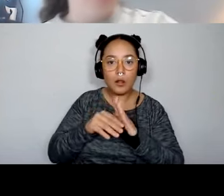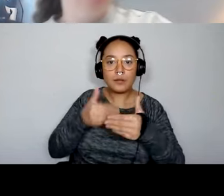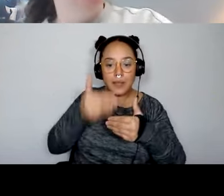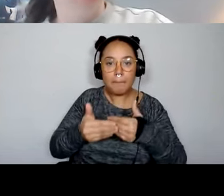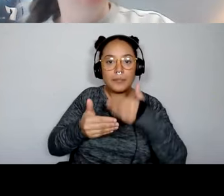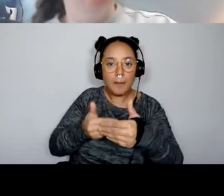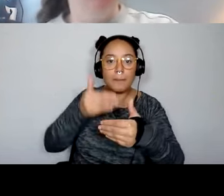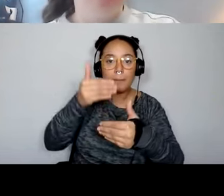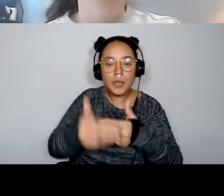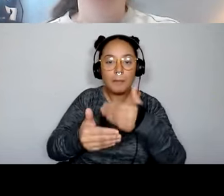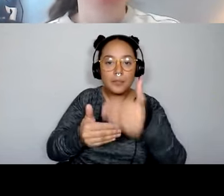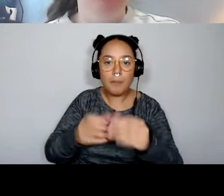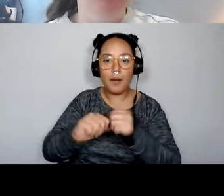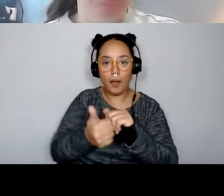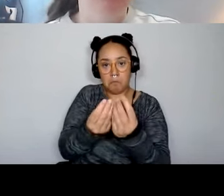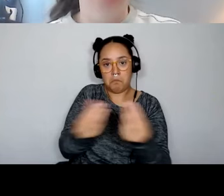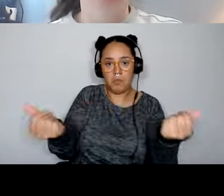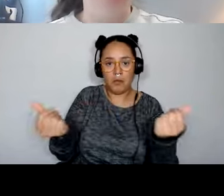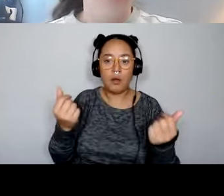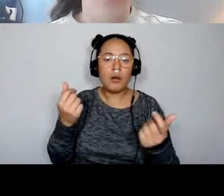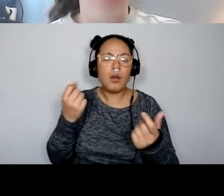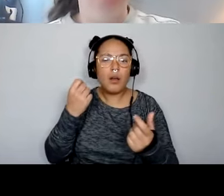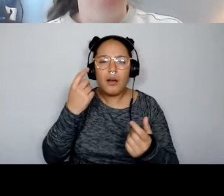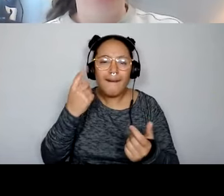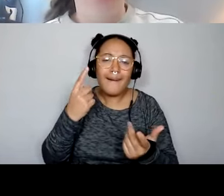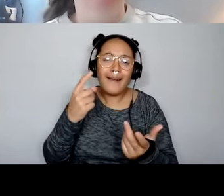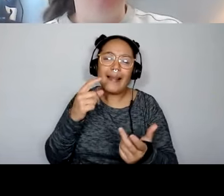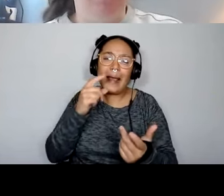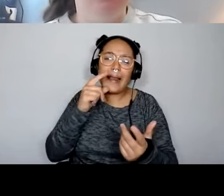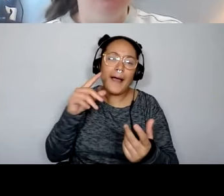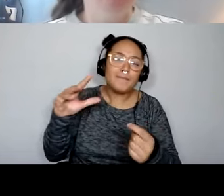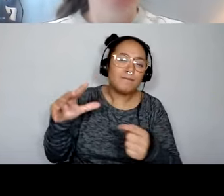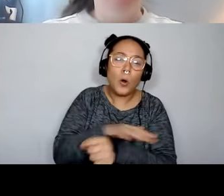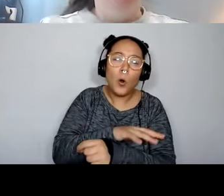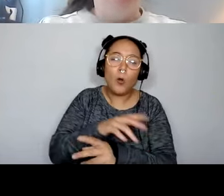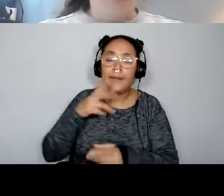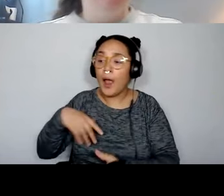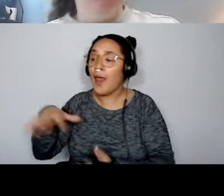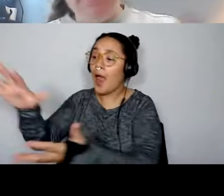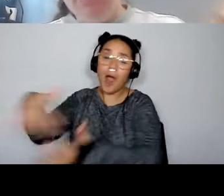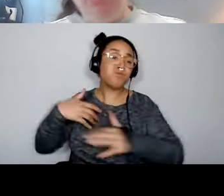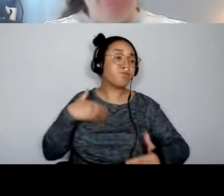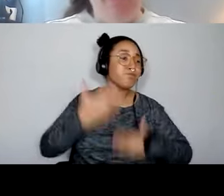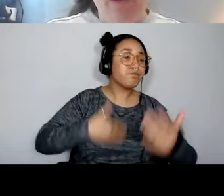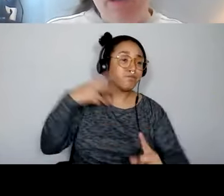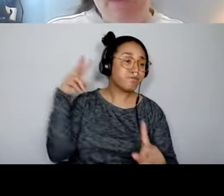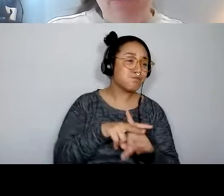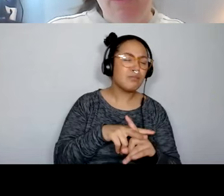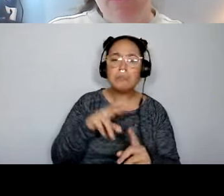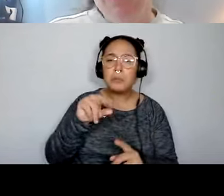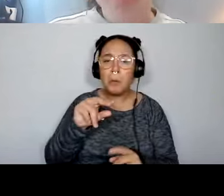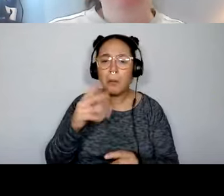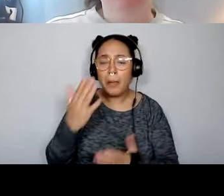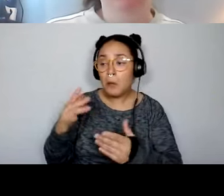but it's not necessarily going to be fully realized and ready to, to put into practice. So you might spend, you know, the first